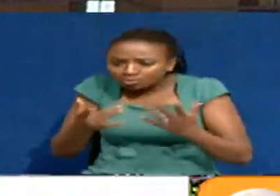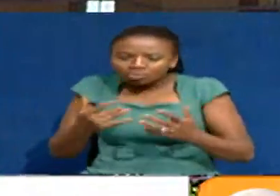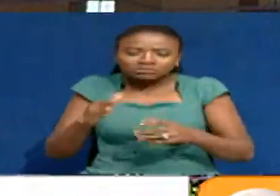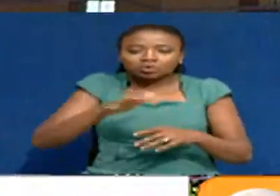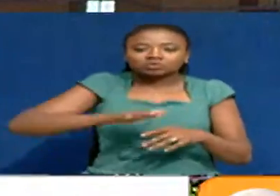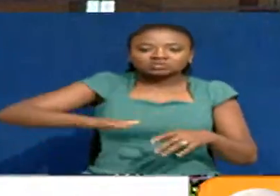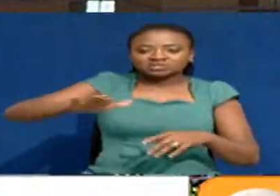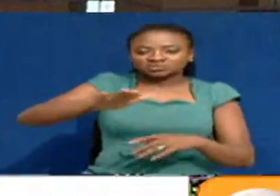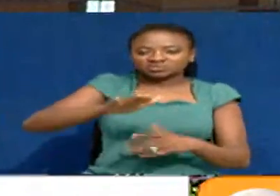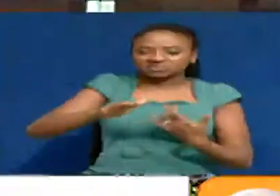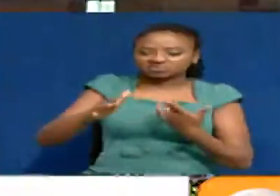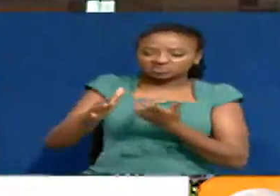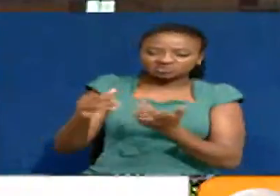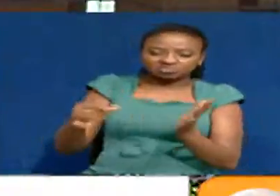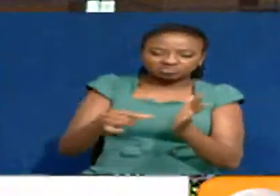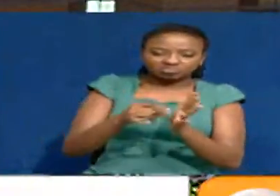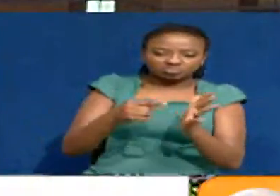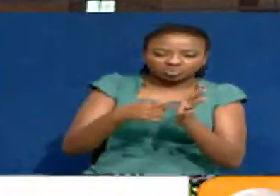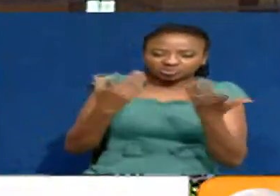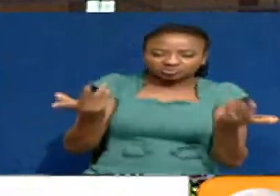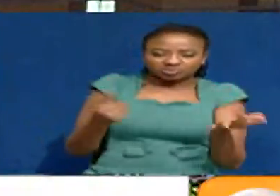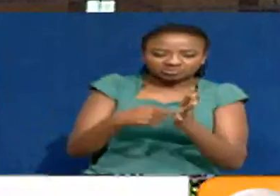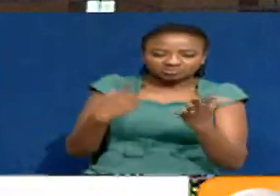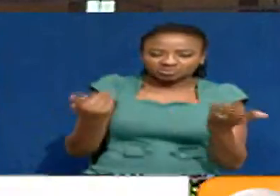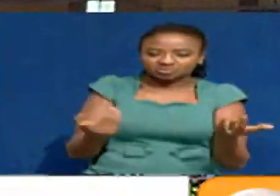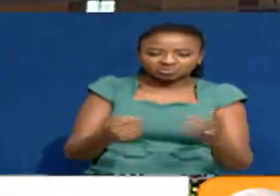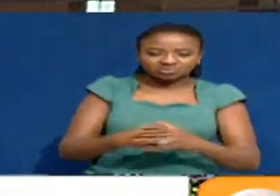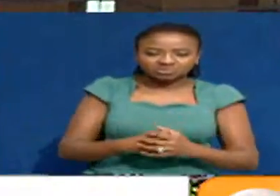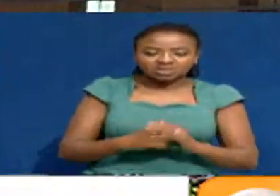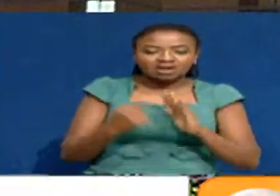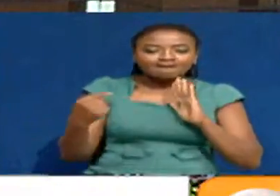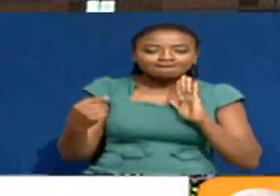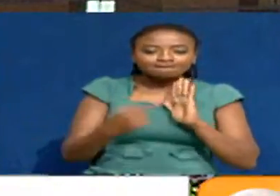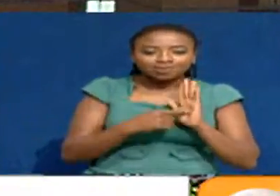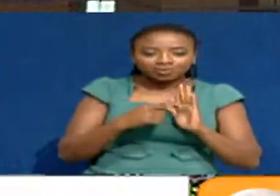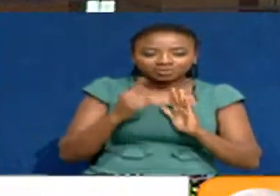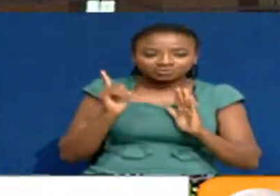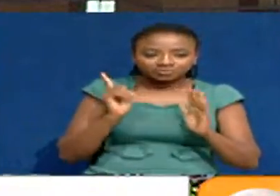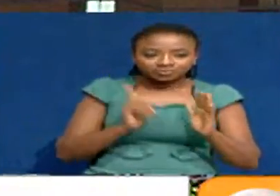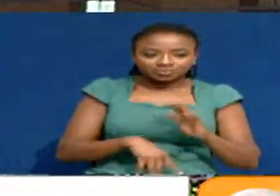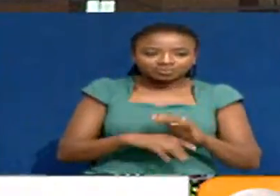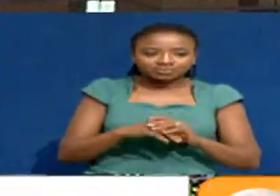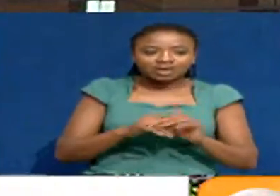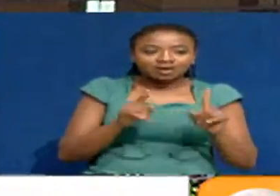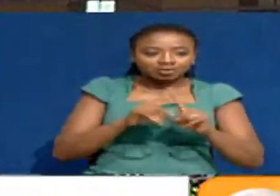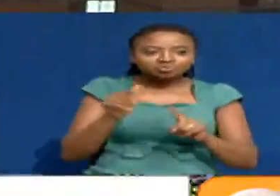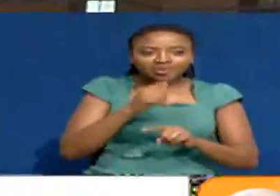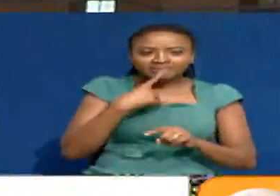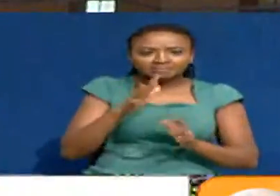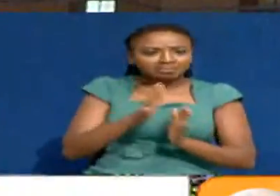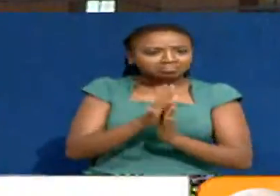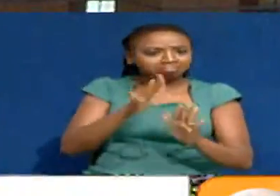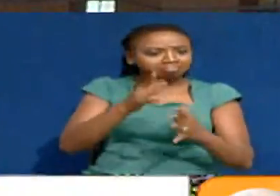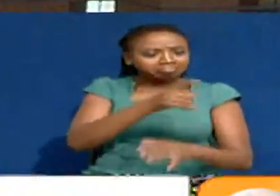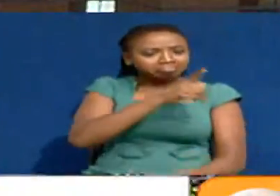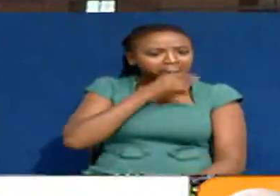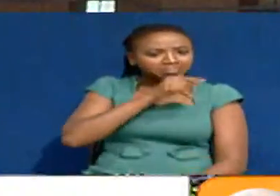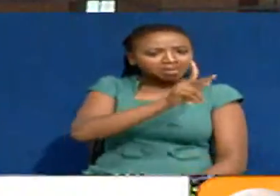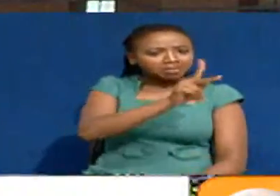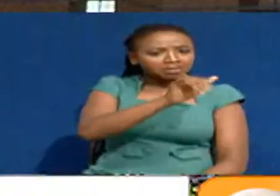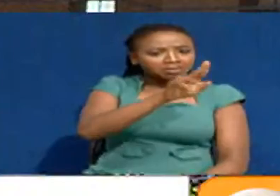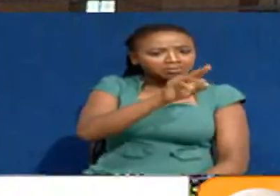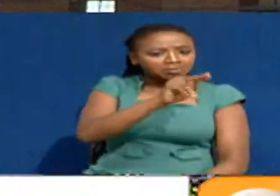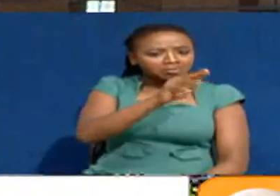What is that all about? And Paul David Davis says, truly, Keone is correct. UDA is on a propaganda mission.